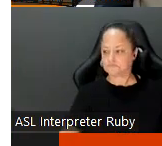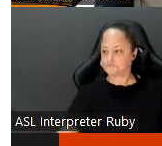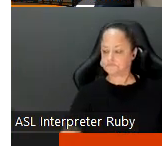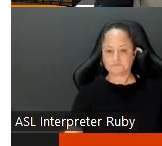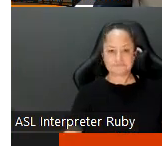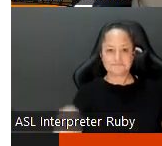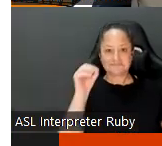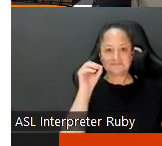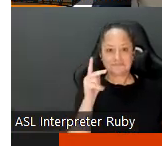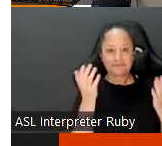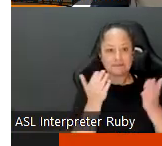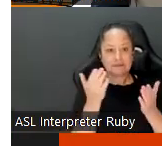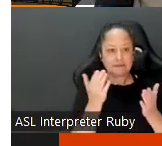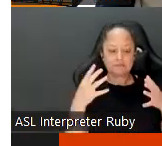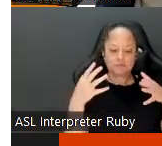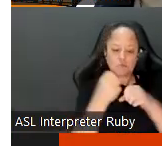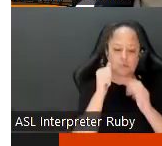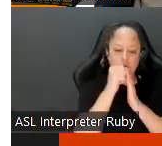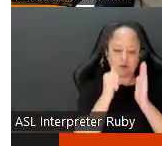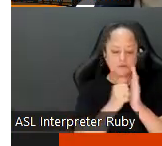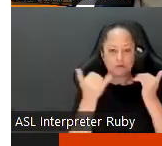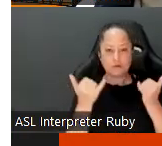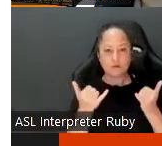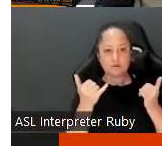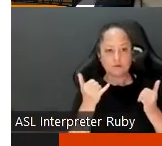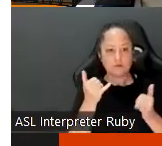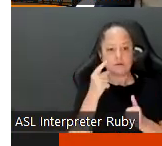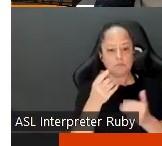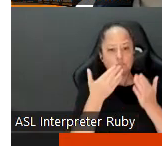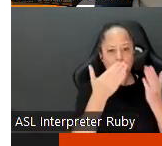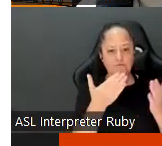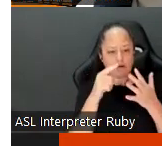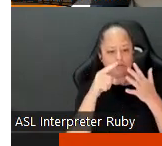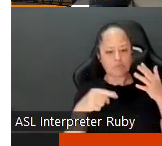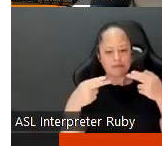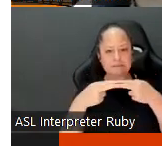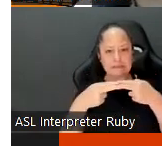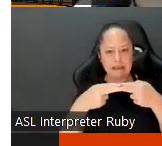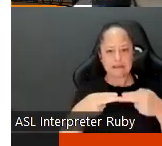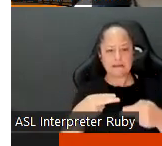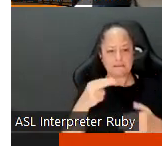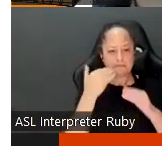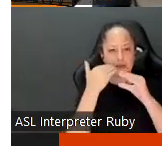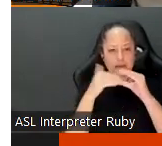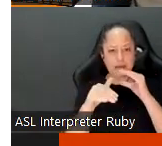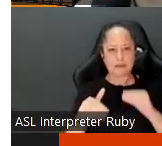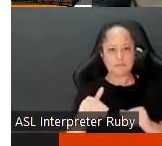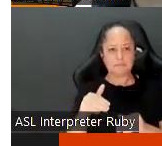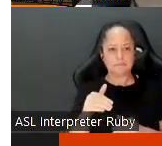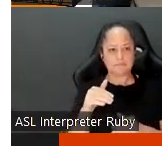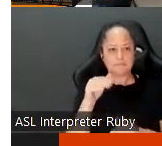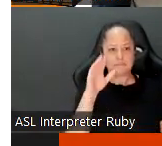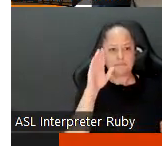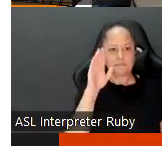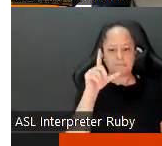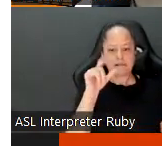okay so here's the uh quick agenda for today um again you'll be provided with all these slides um by email um and then belinda's